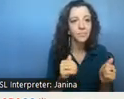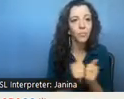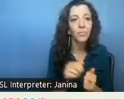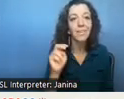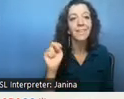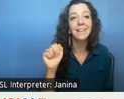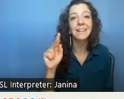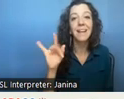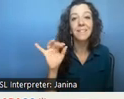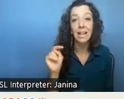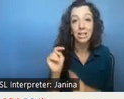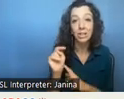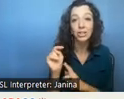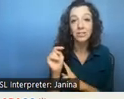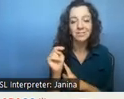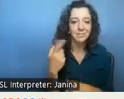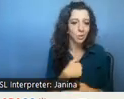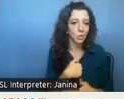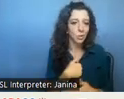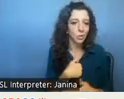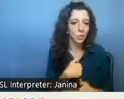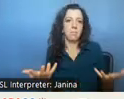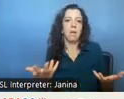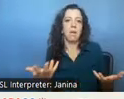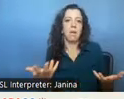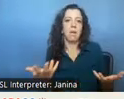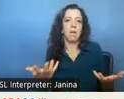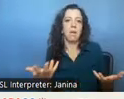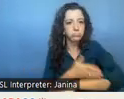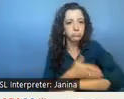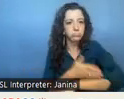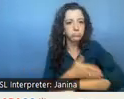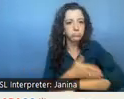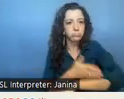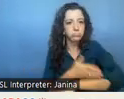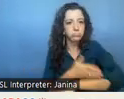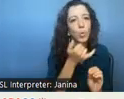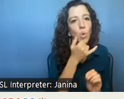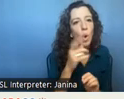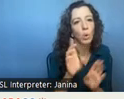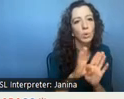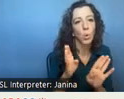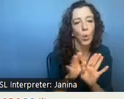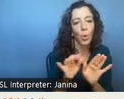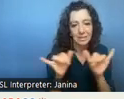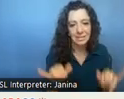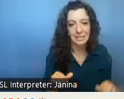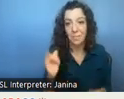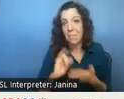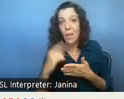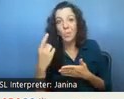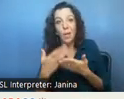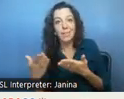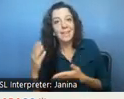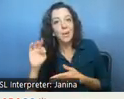made in advancing and building california's no wrong door system that one of the key initiatives that mark just highlighted we have